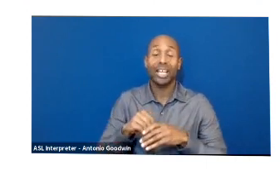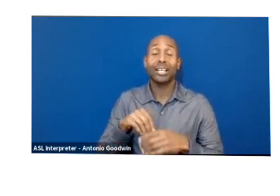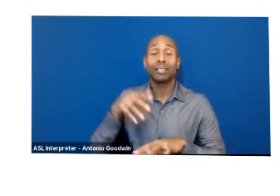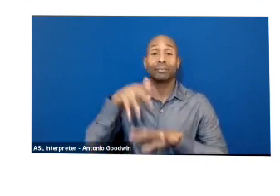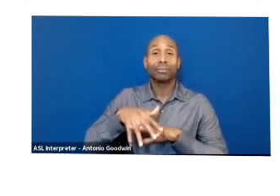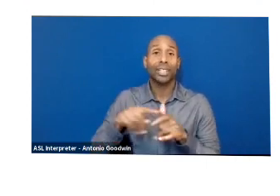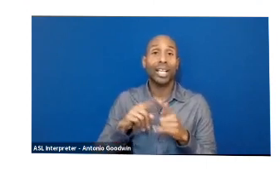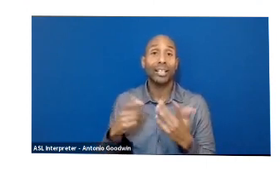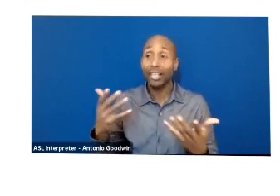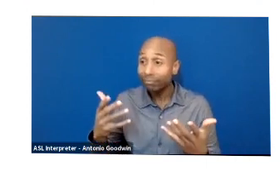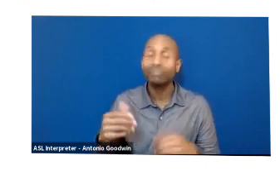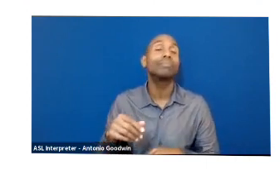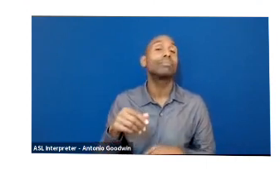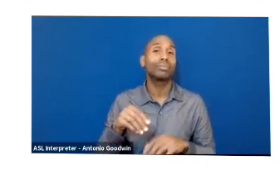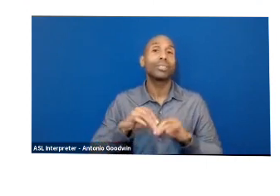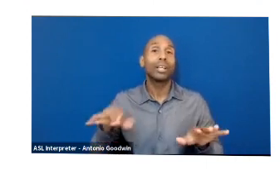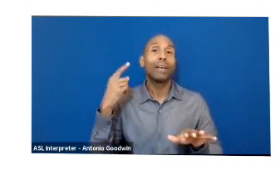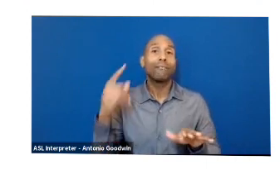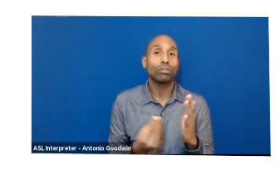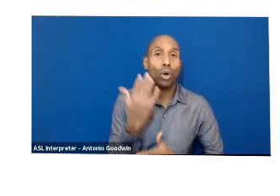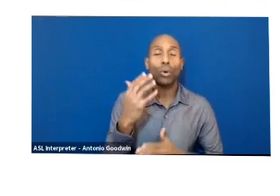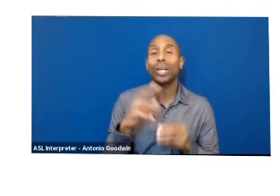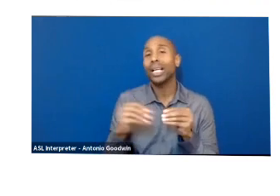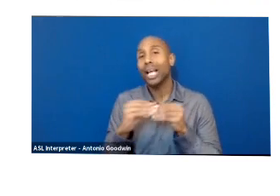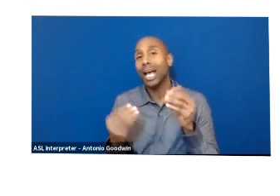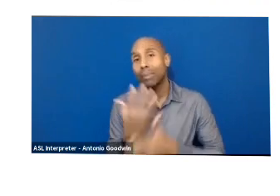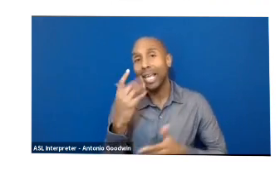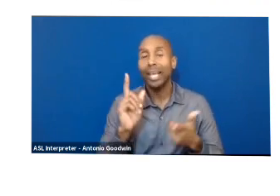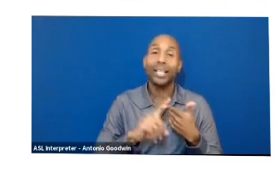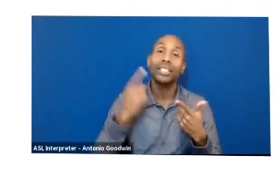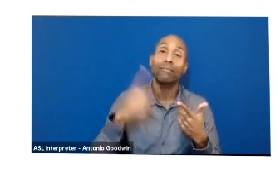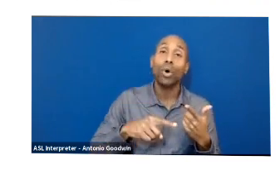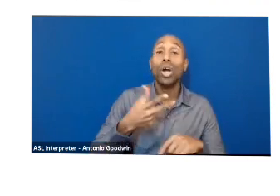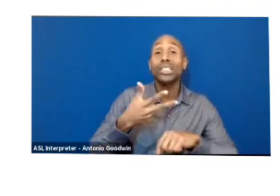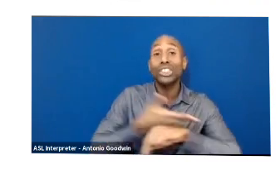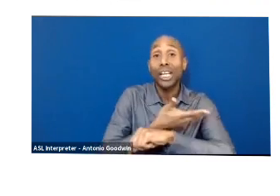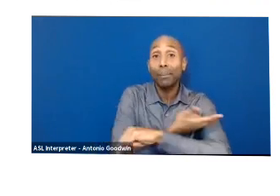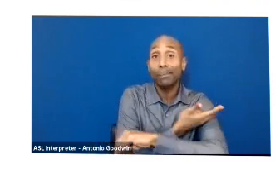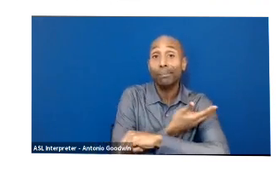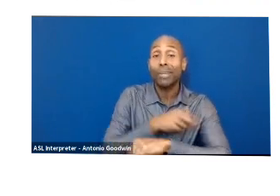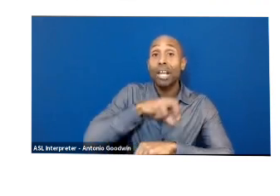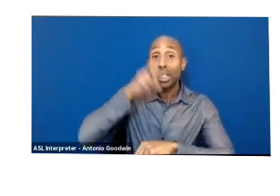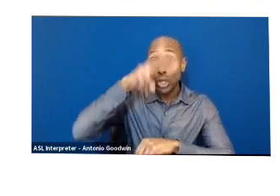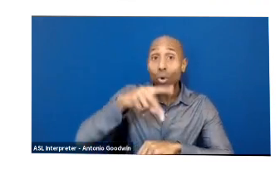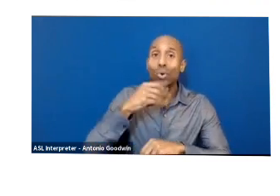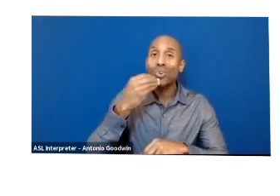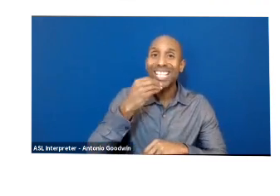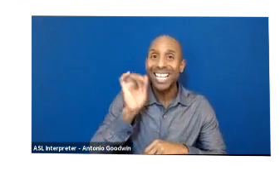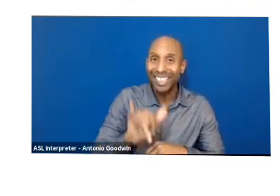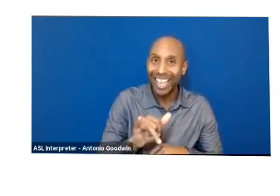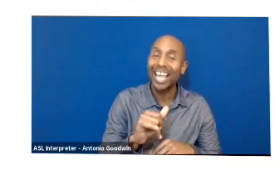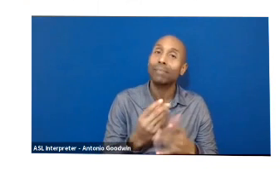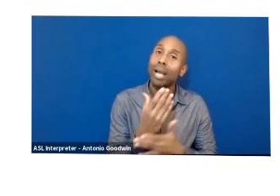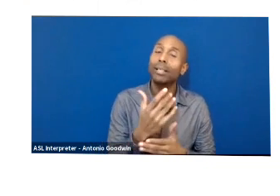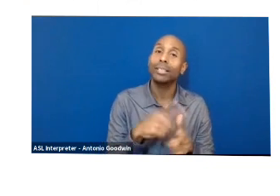ultimately make our fibers. And so these cotton plants, bass plants, hemp plants, these dye plants, the wool of the